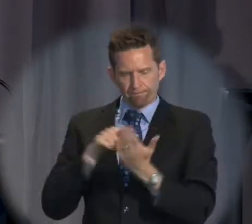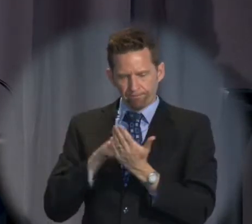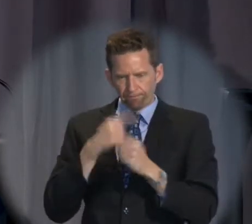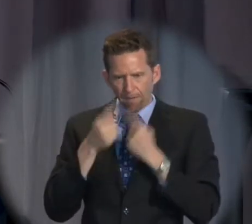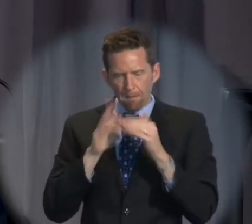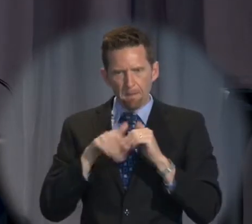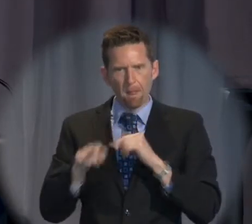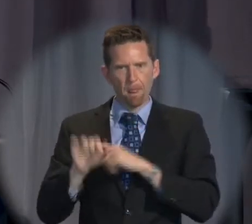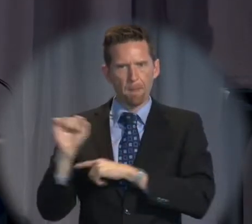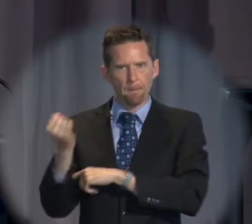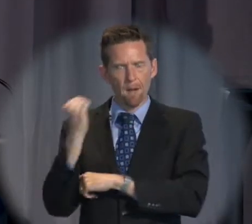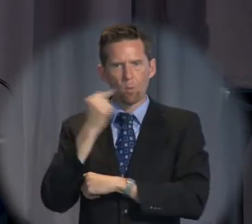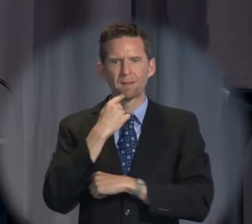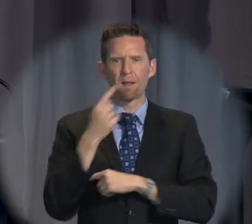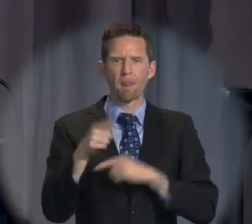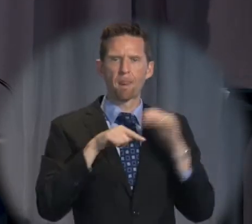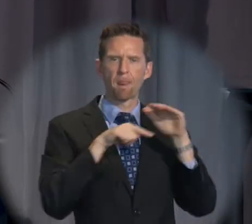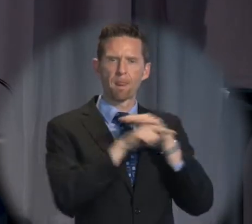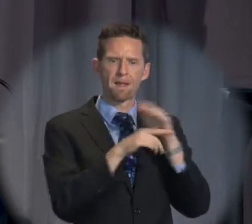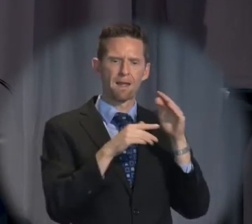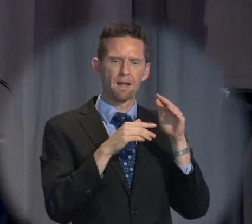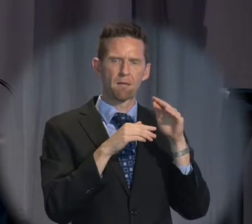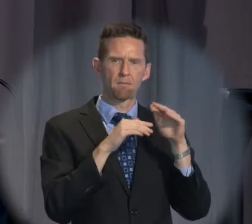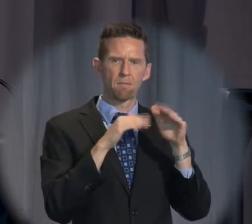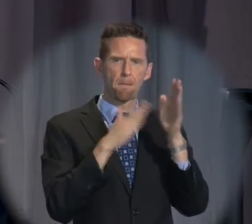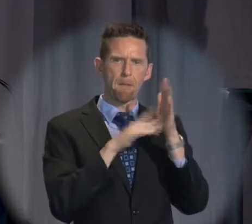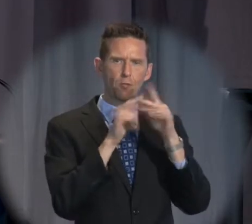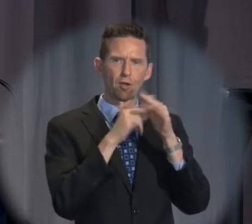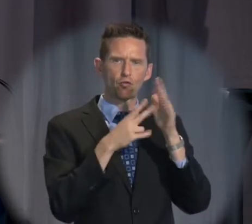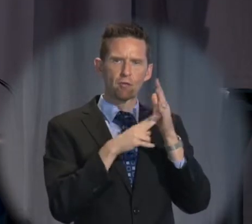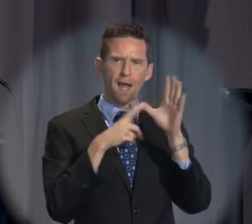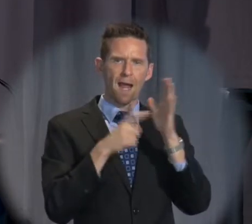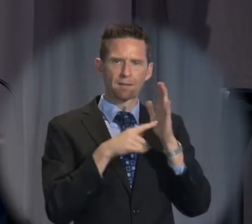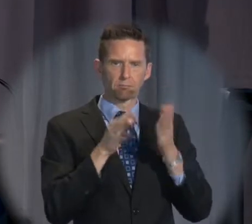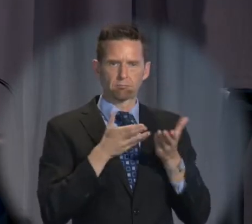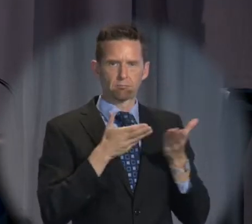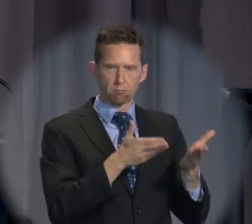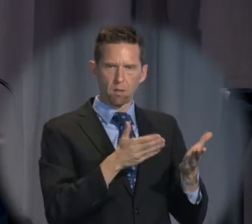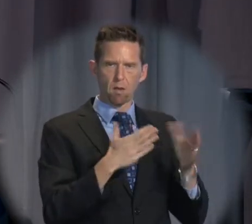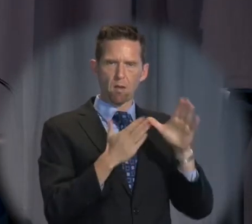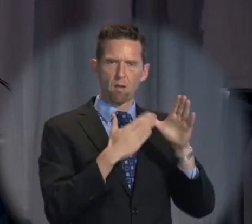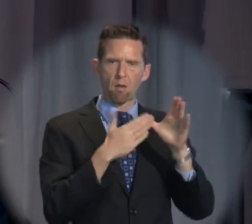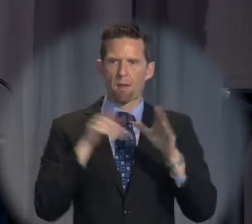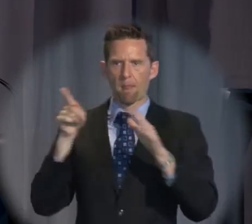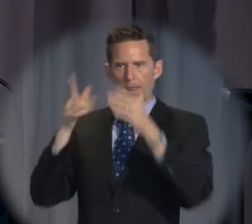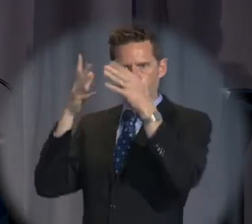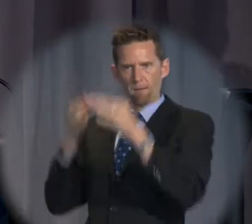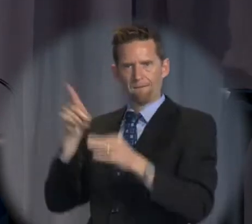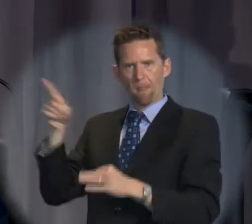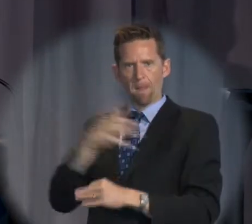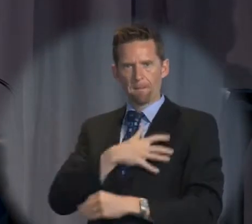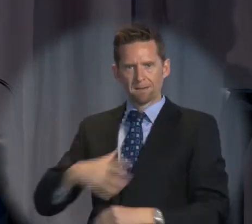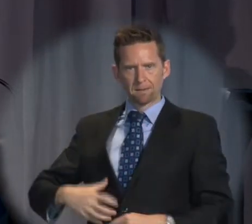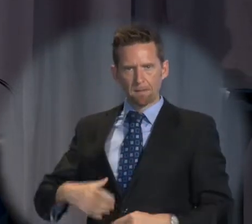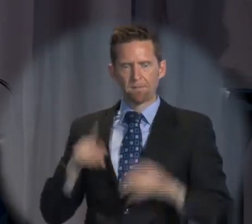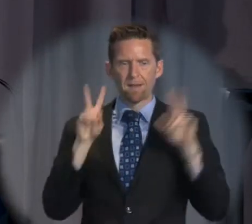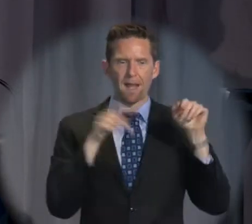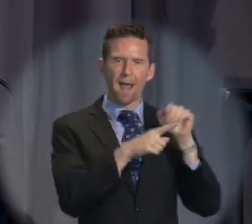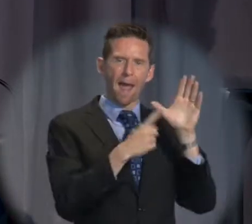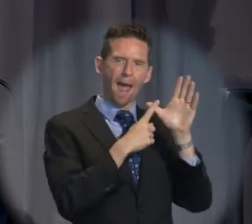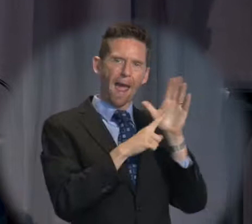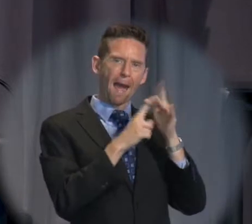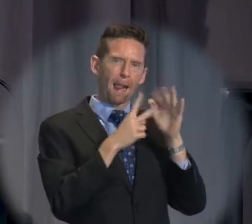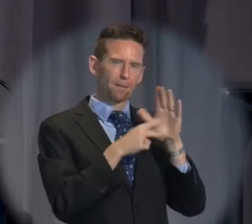said that the Migration Act does not authorize the detention of an asylum seeker at the unconstrained discretion of the minister. An alien is not an outlaw